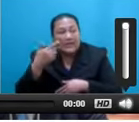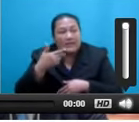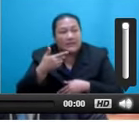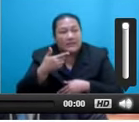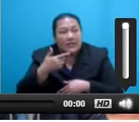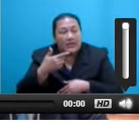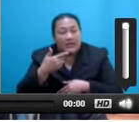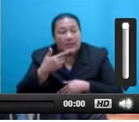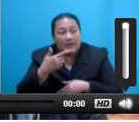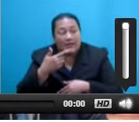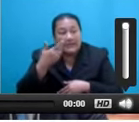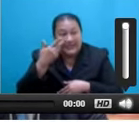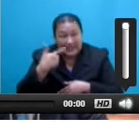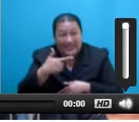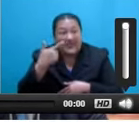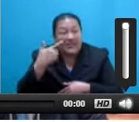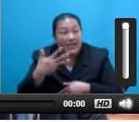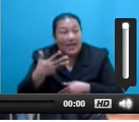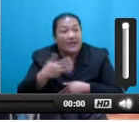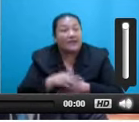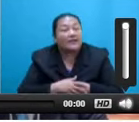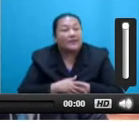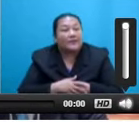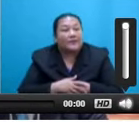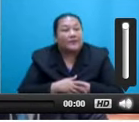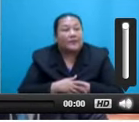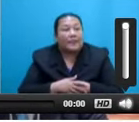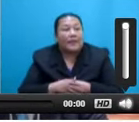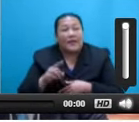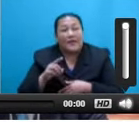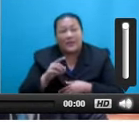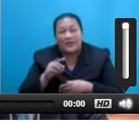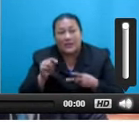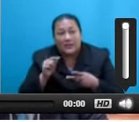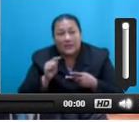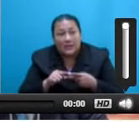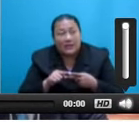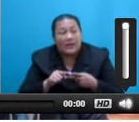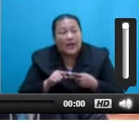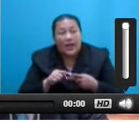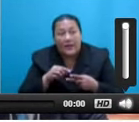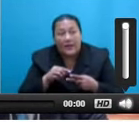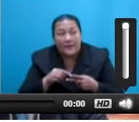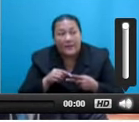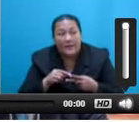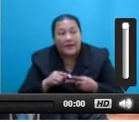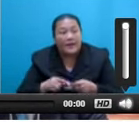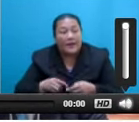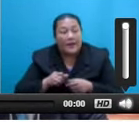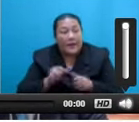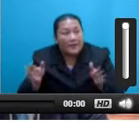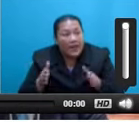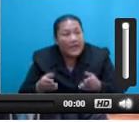Speaker, the short address from the throne depicts few things. Firstly, playing a double role, excelling in politics of